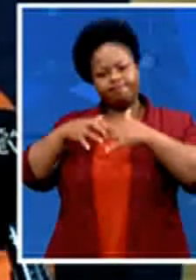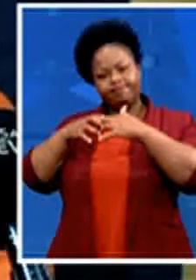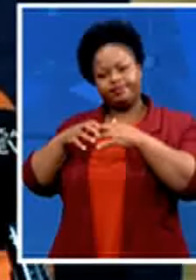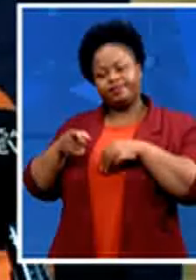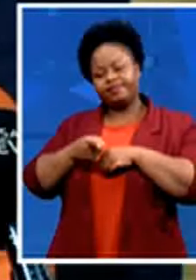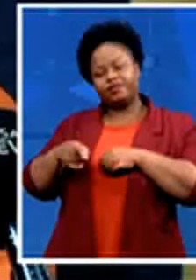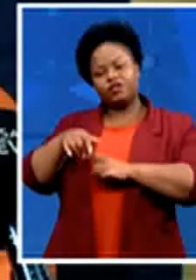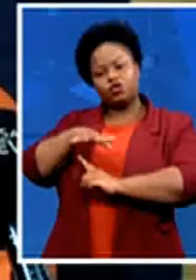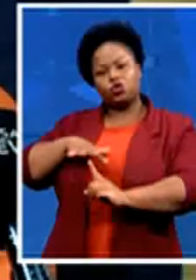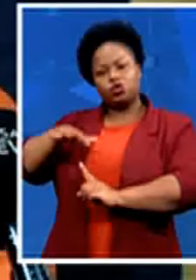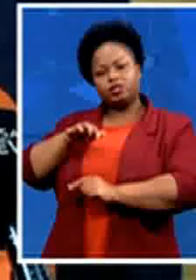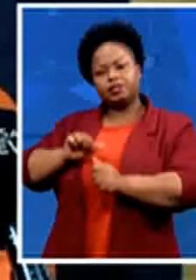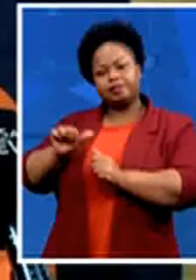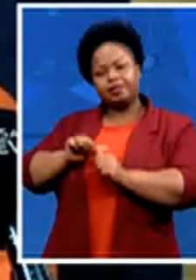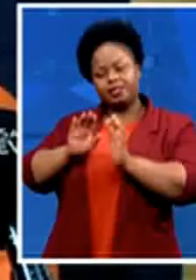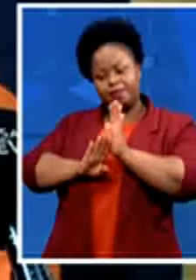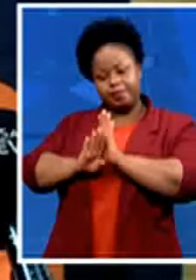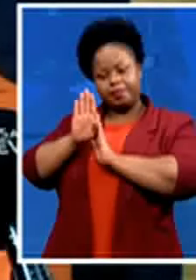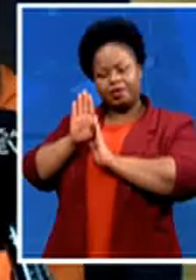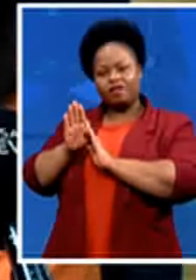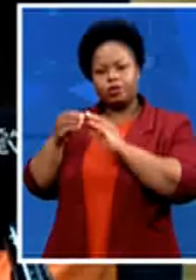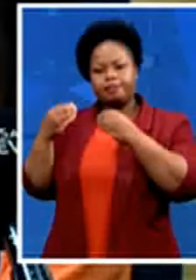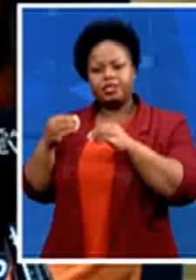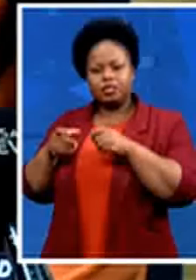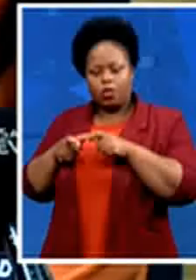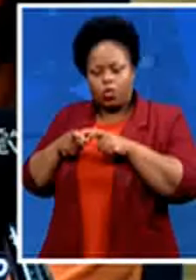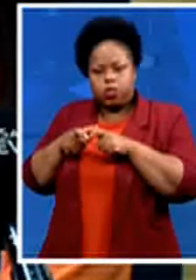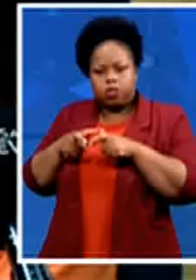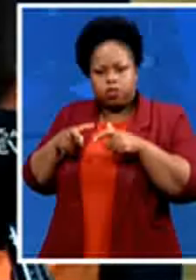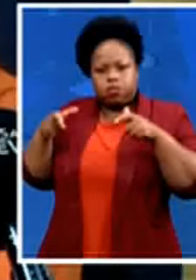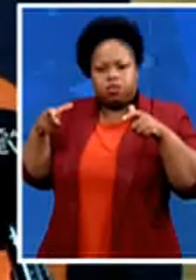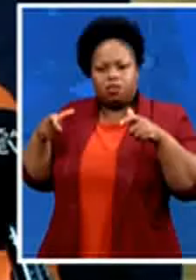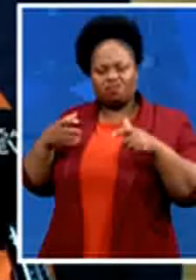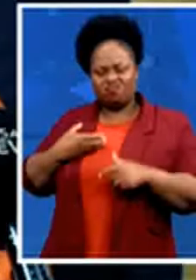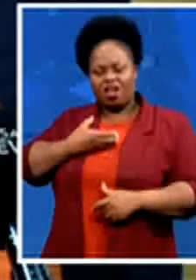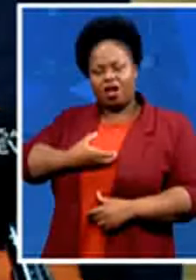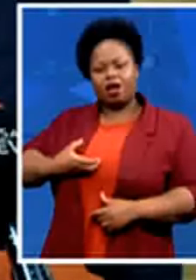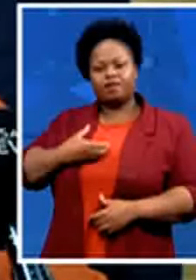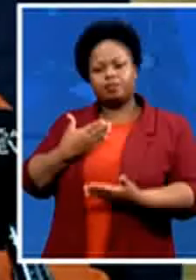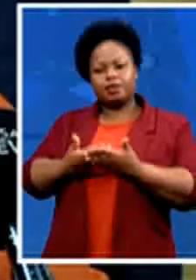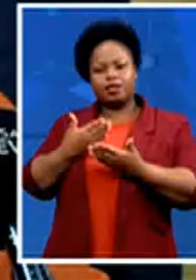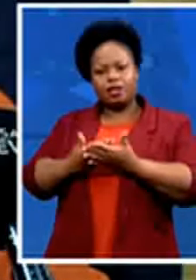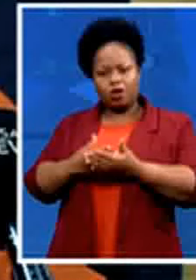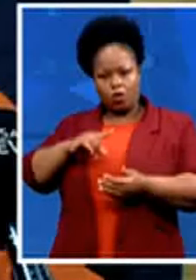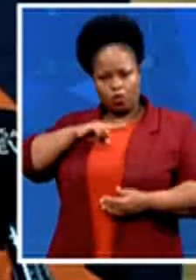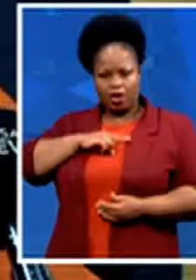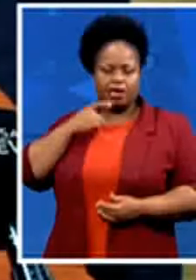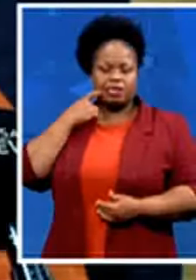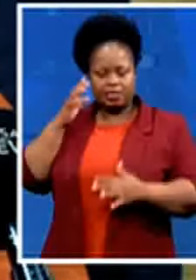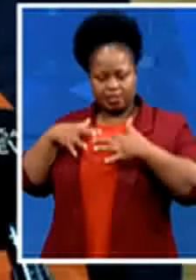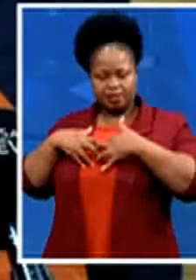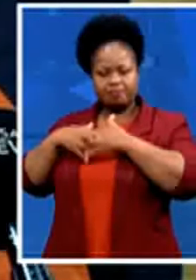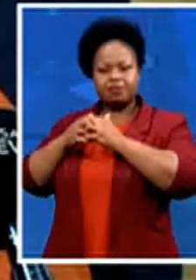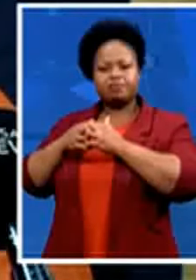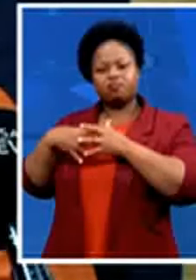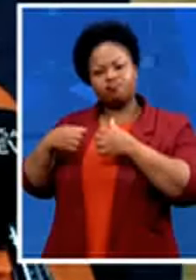small to feel comfortable so that they can create more jobs it is